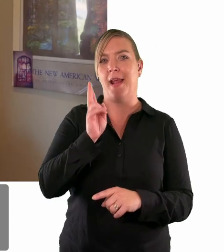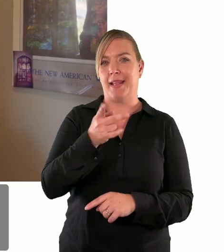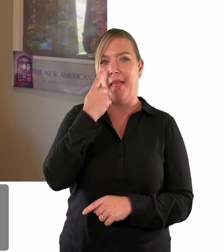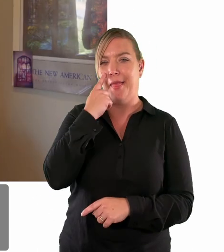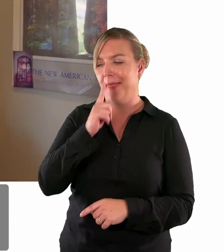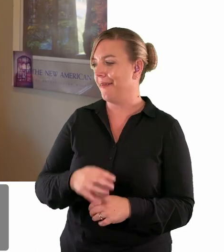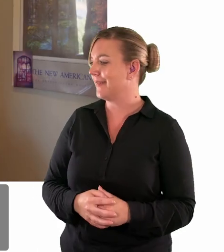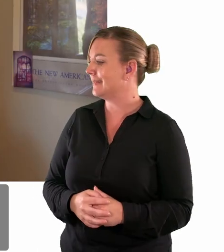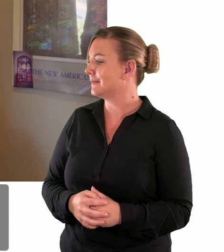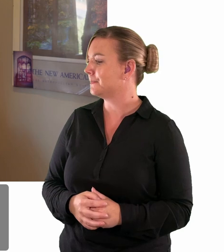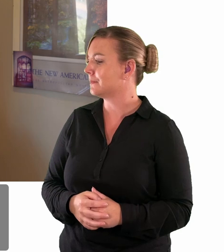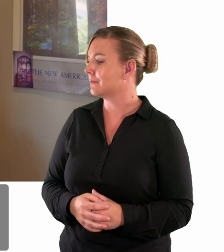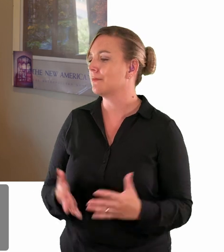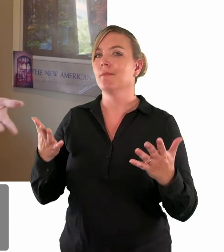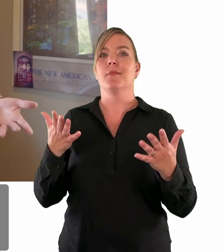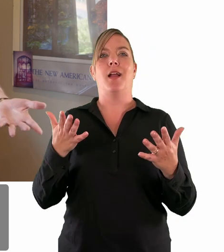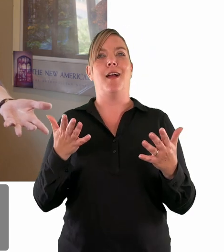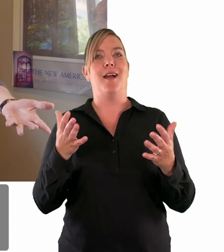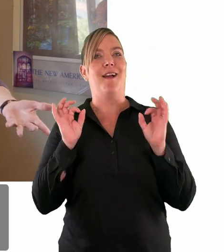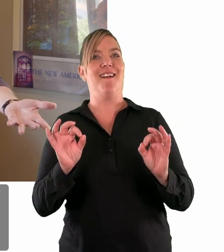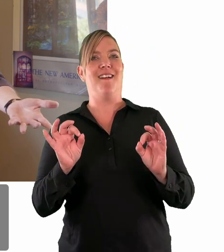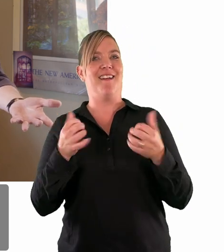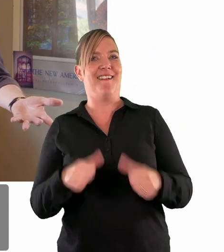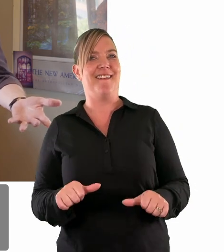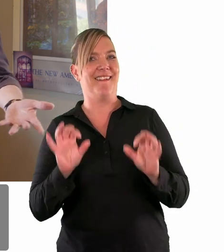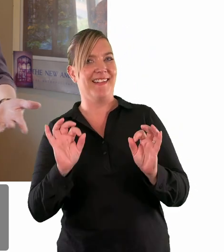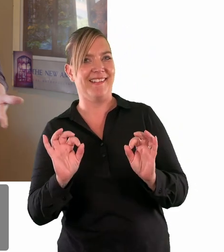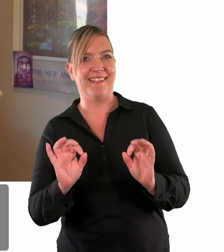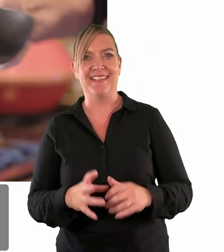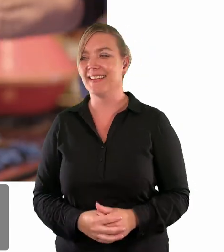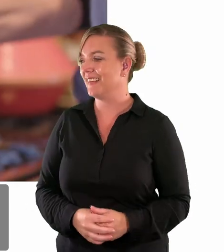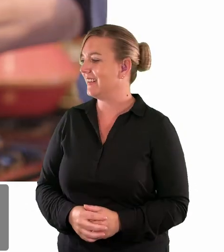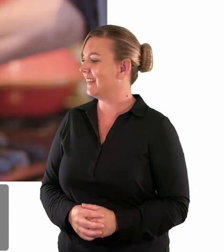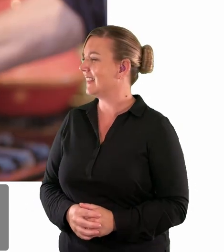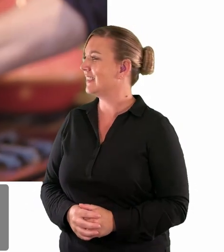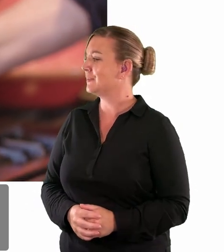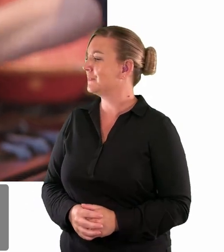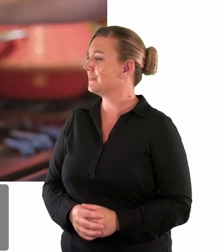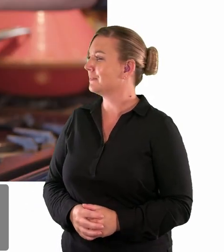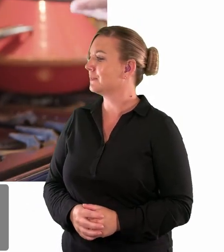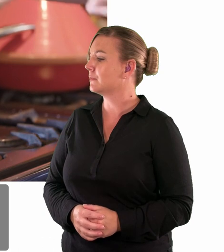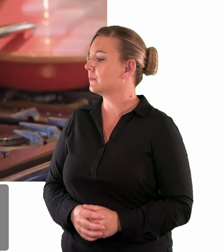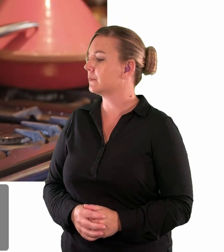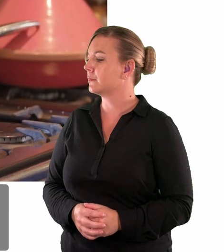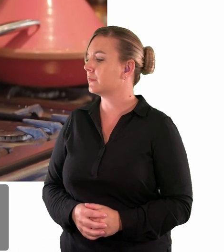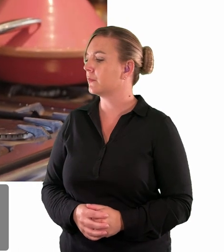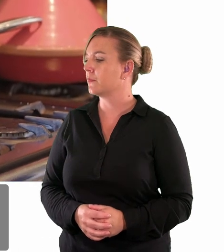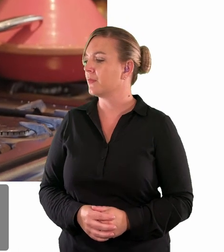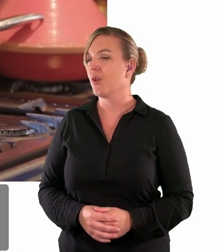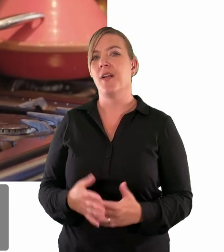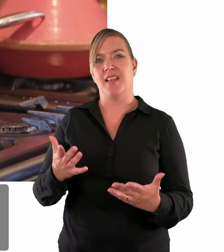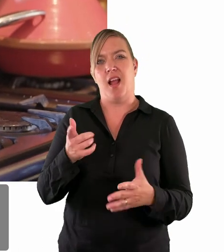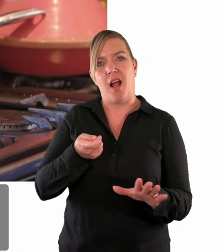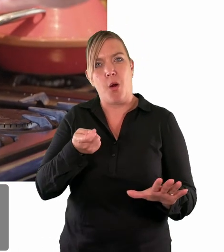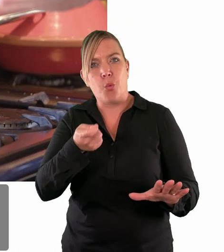ah okay there we go um so we're just going to brown that side and then